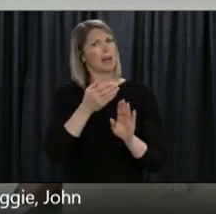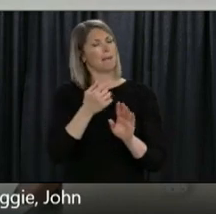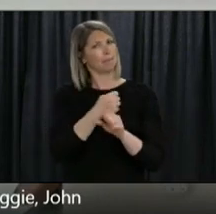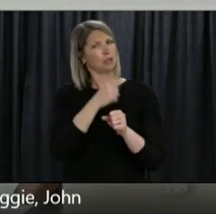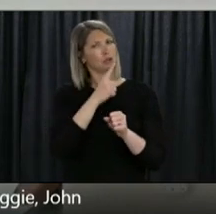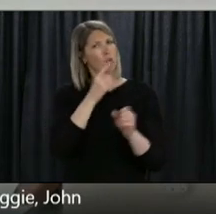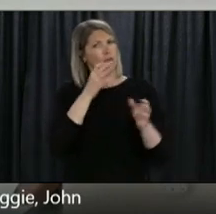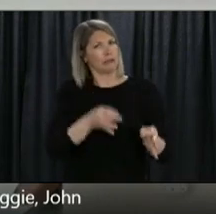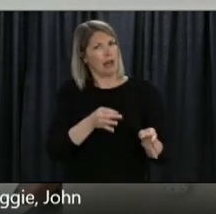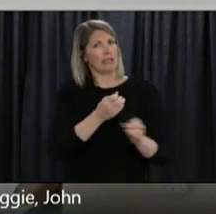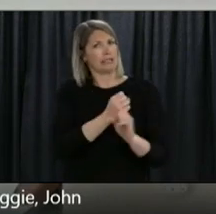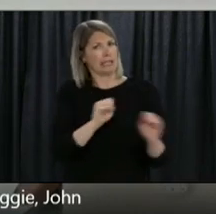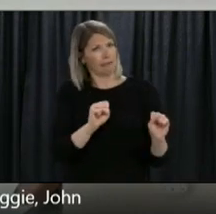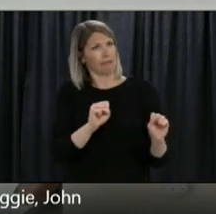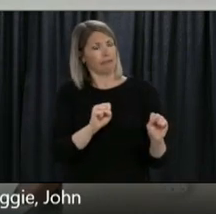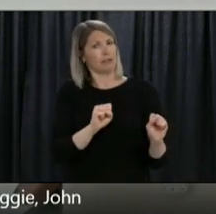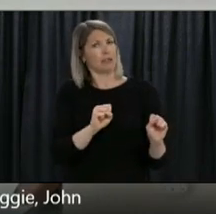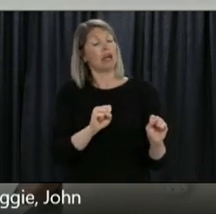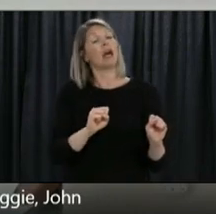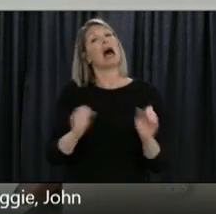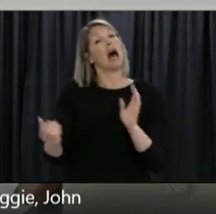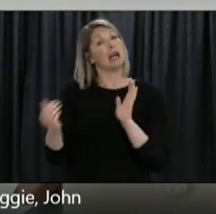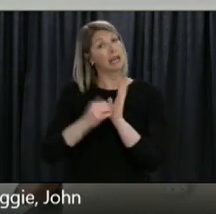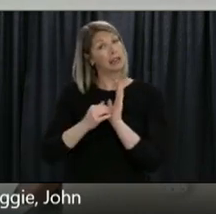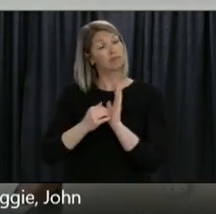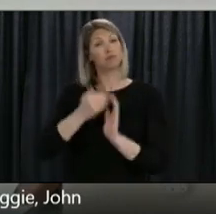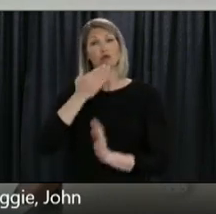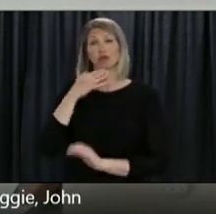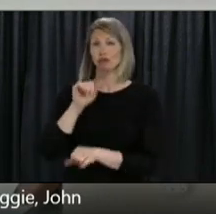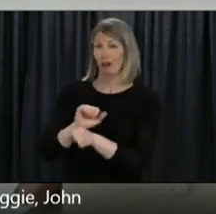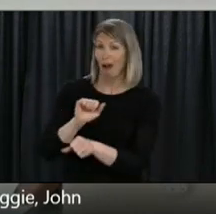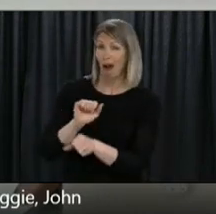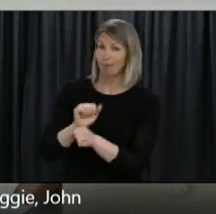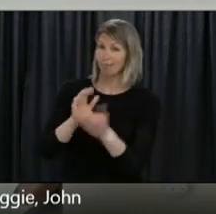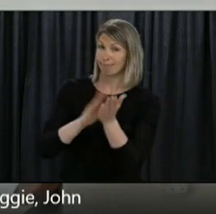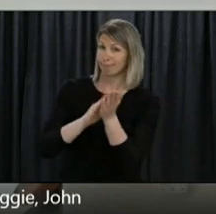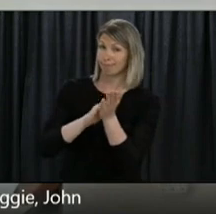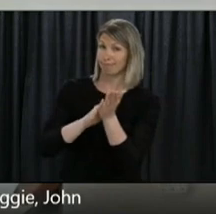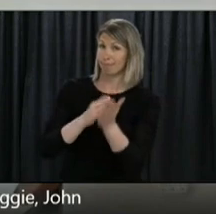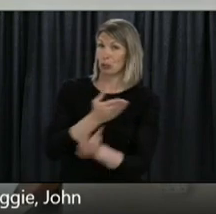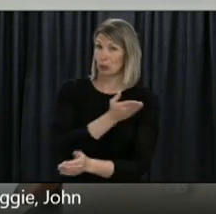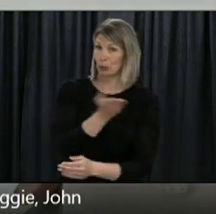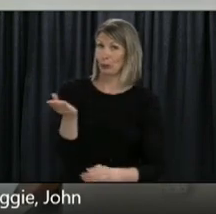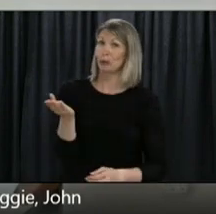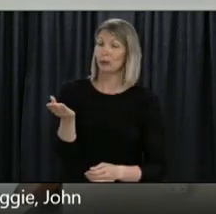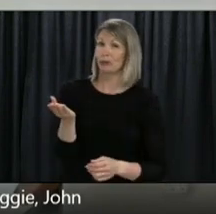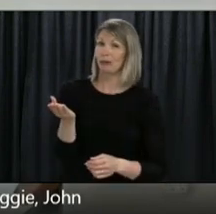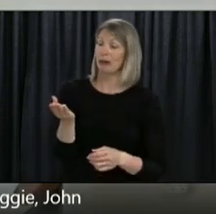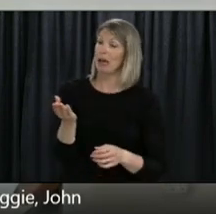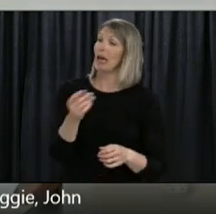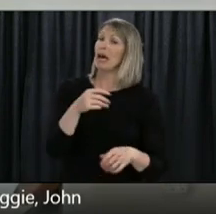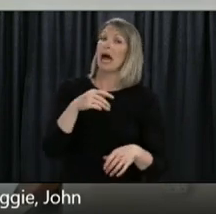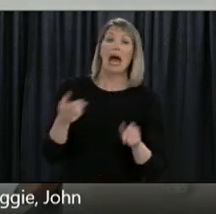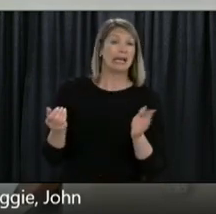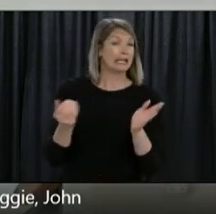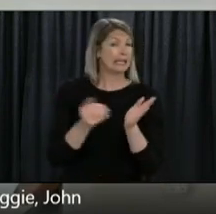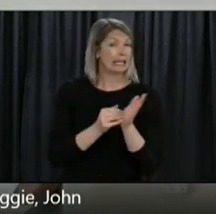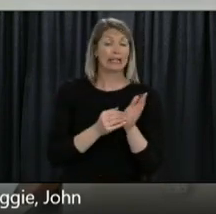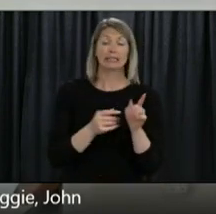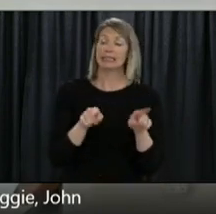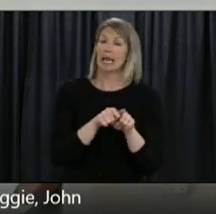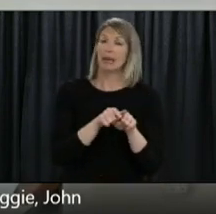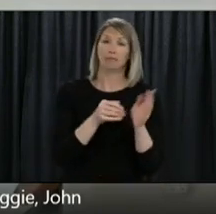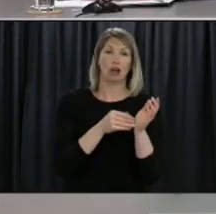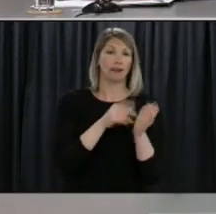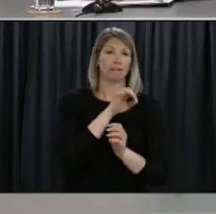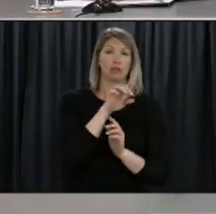safely. So well done. As Dr. Fitzgerald says hold fast and with that I'll turn it